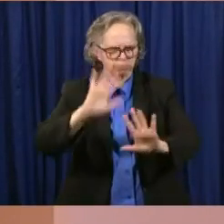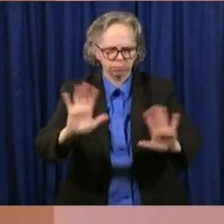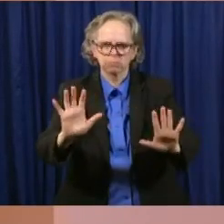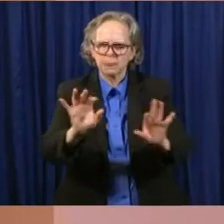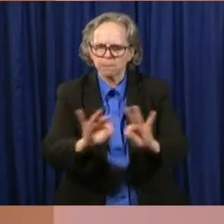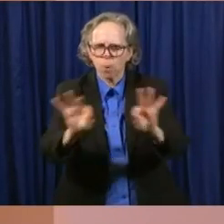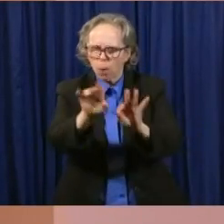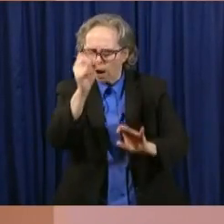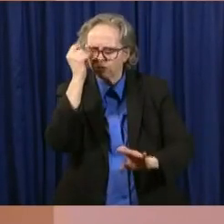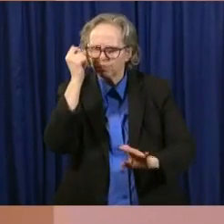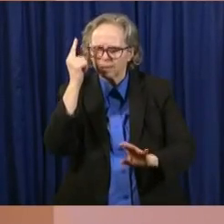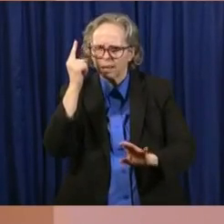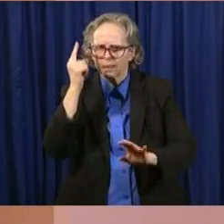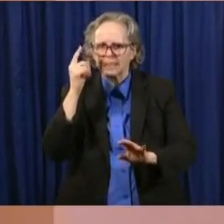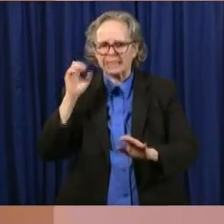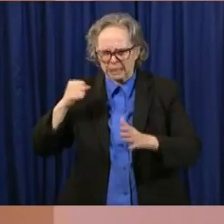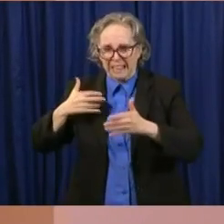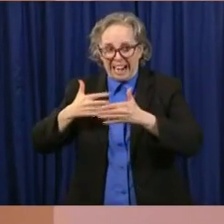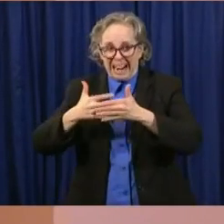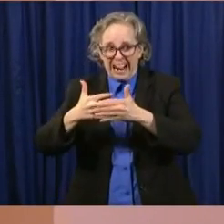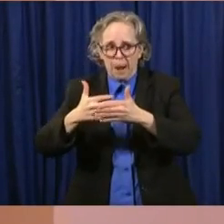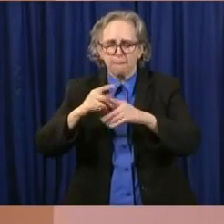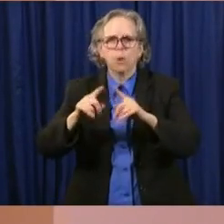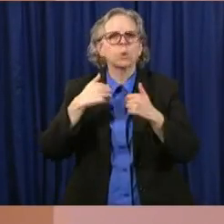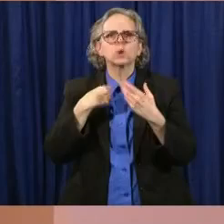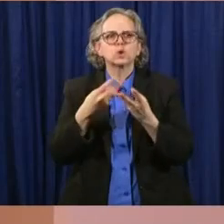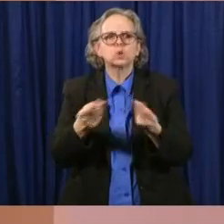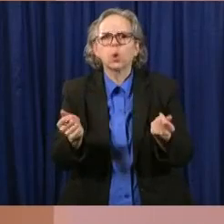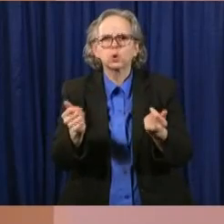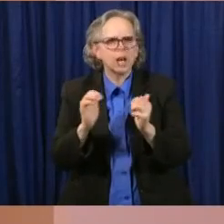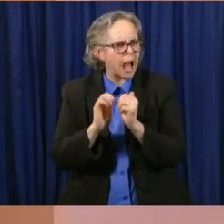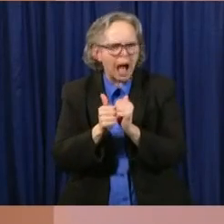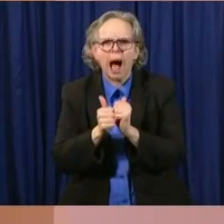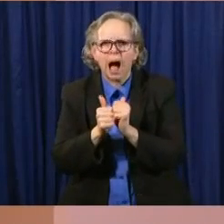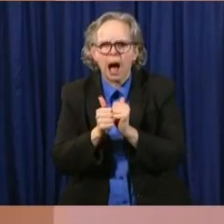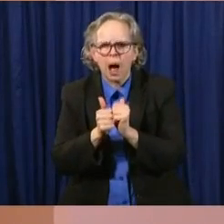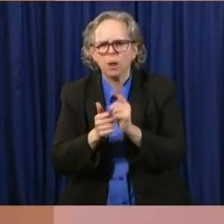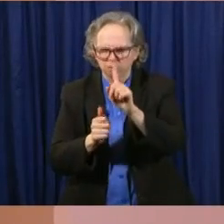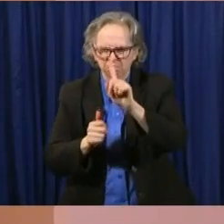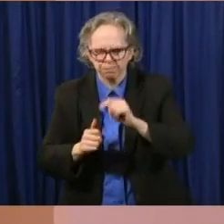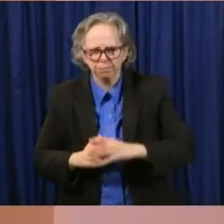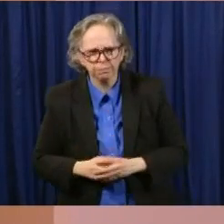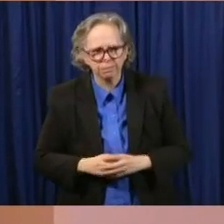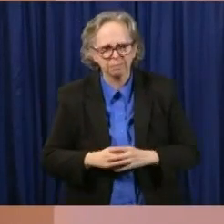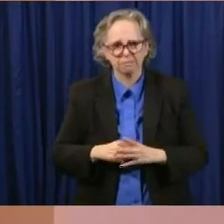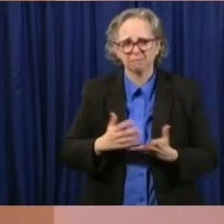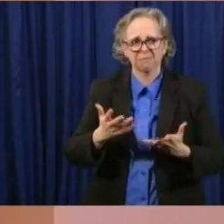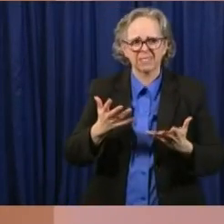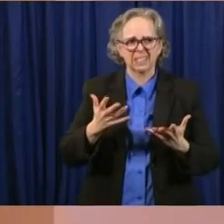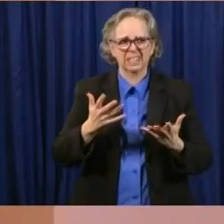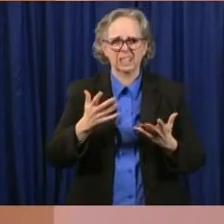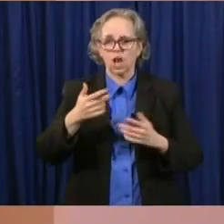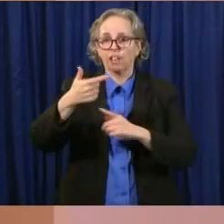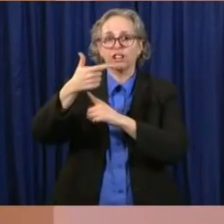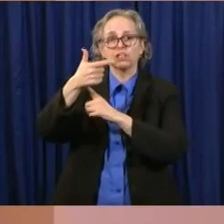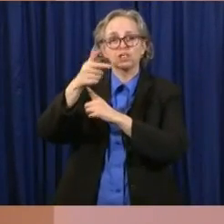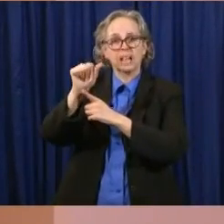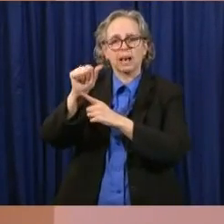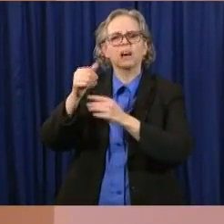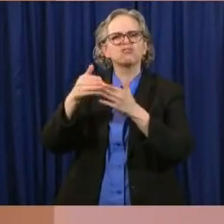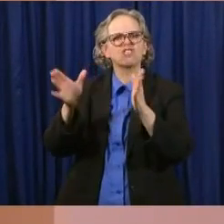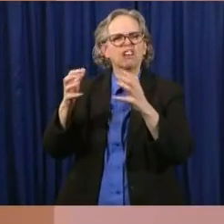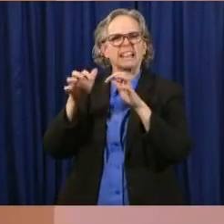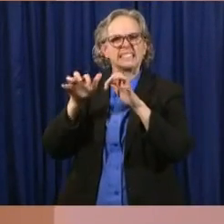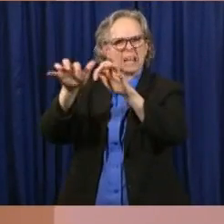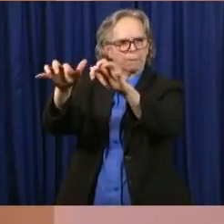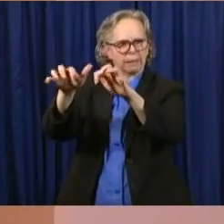So what the solution will be, will be in large part up to the General Assembly. We will need to work with them on this